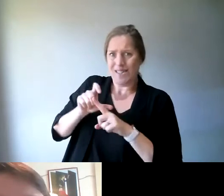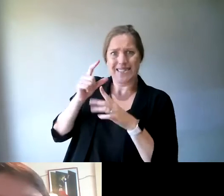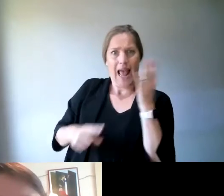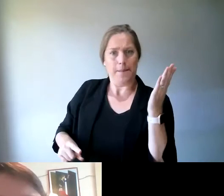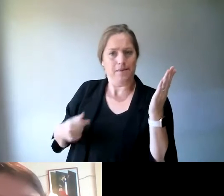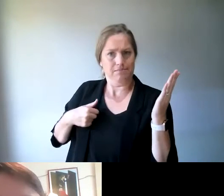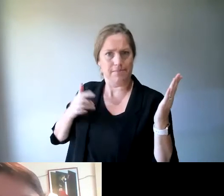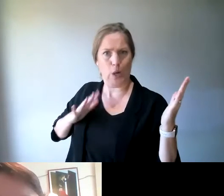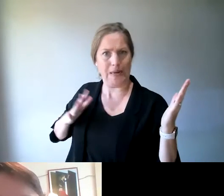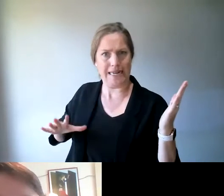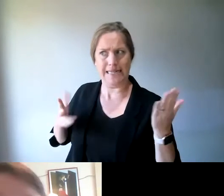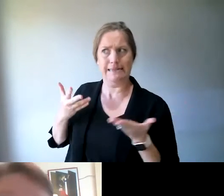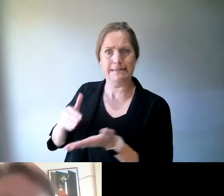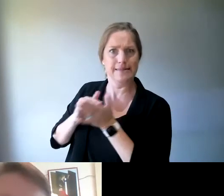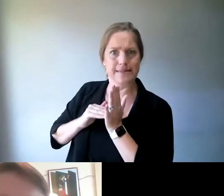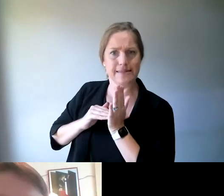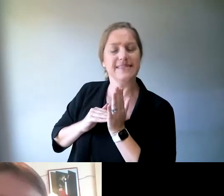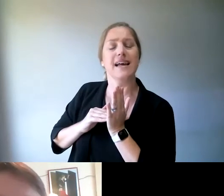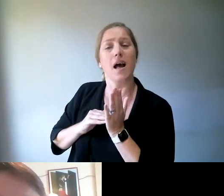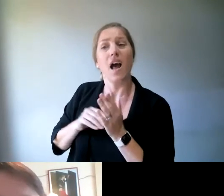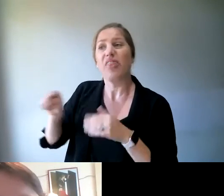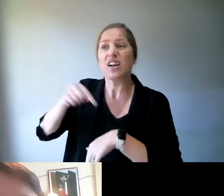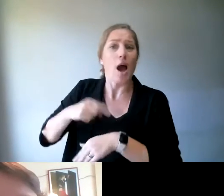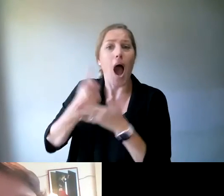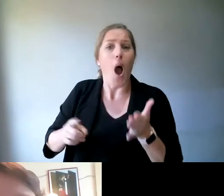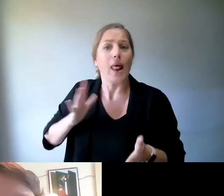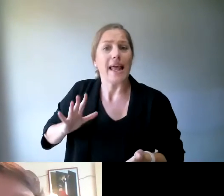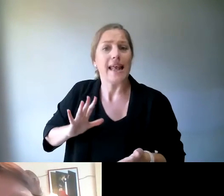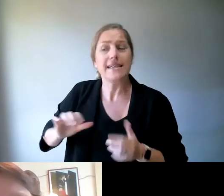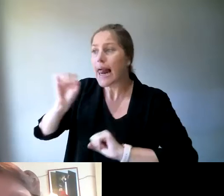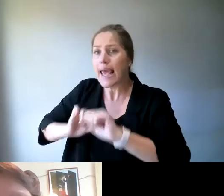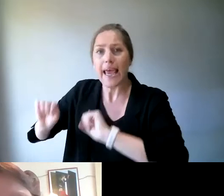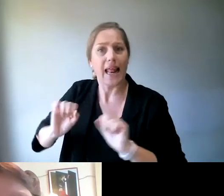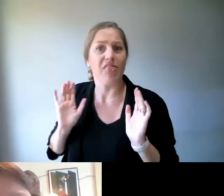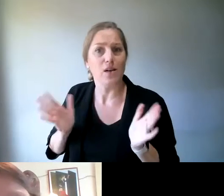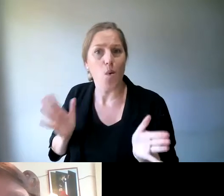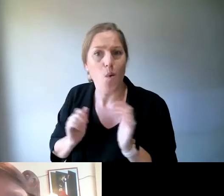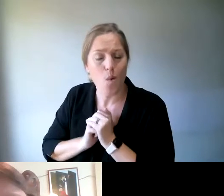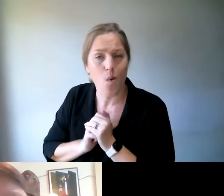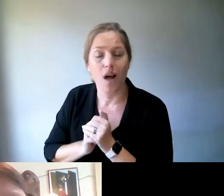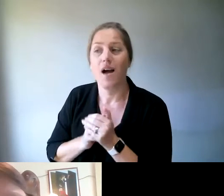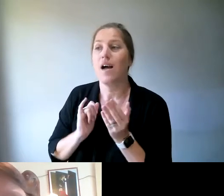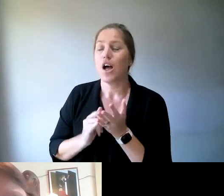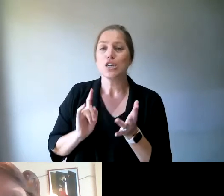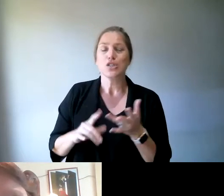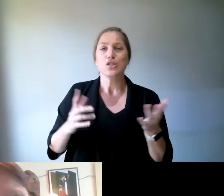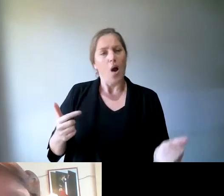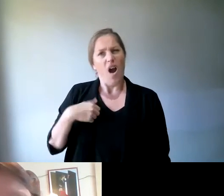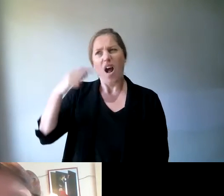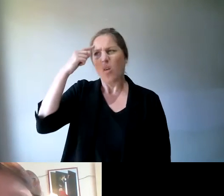to do most things. I did have a cleaner, but that was all. So, was only fitting for me to become an Every Australian